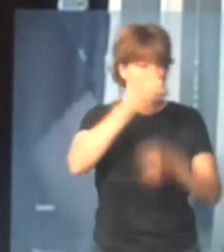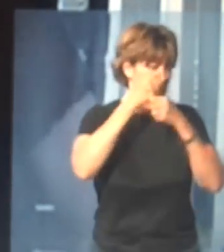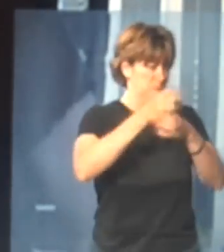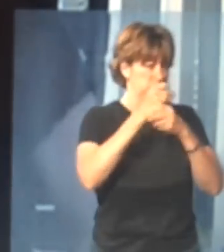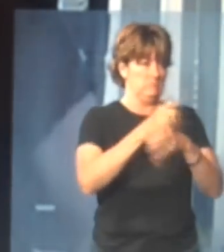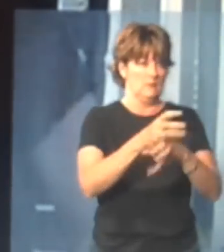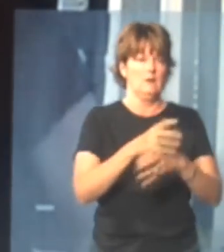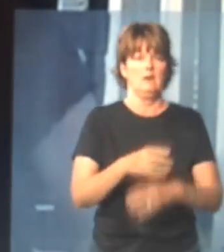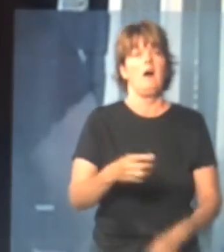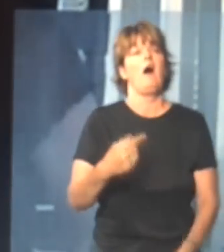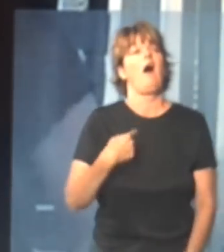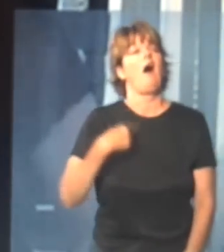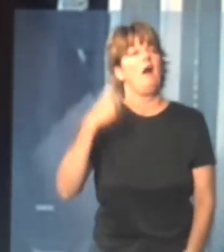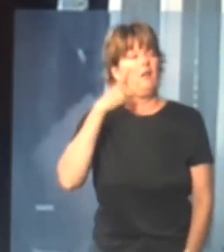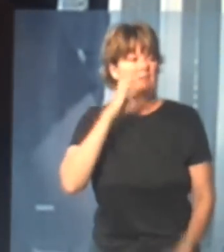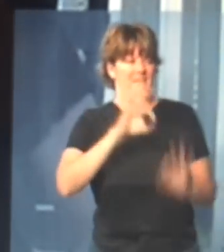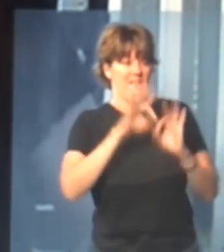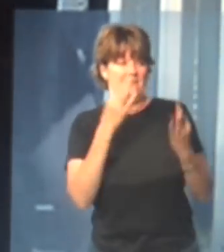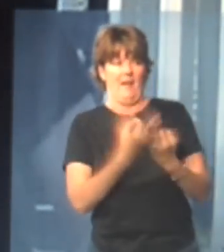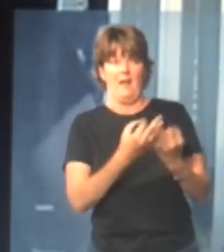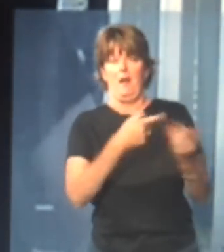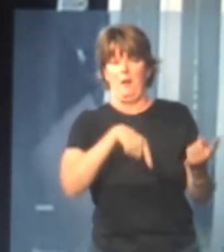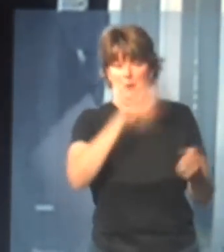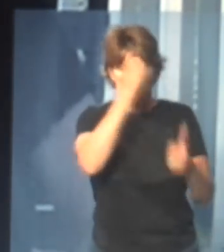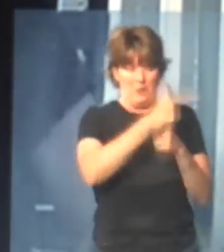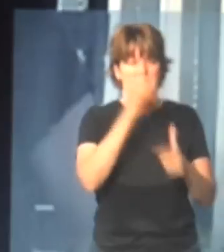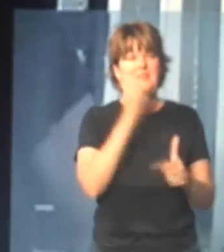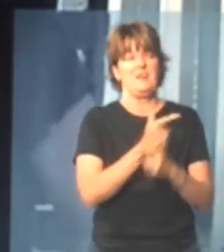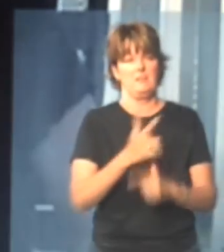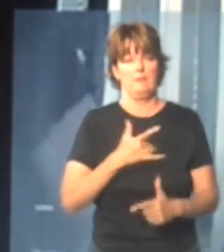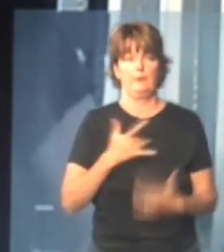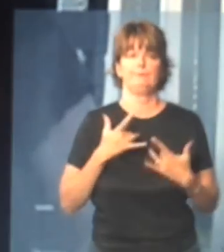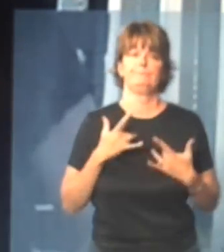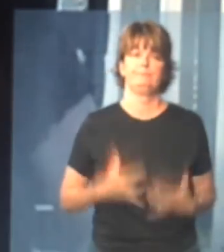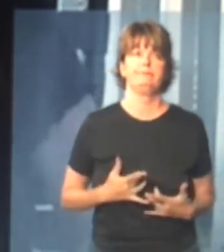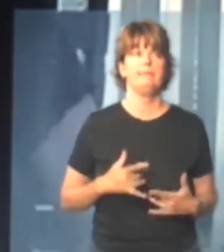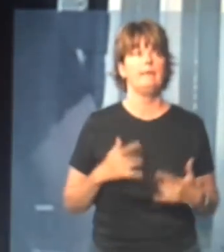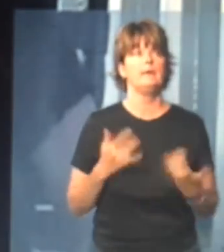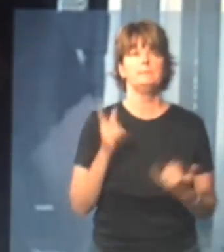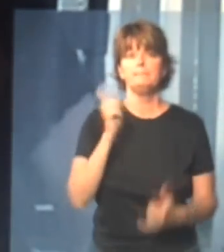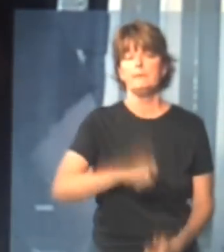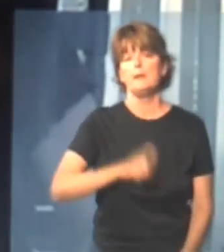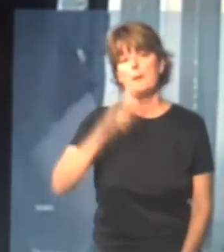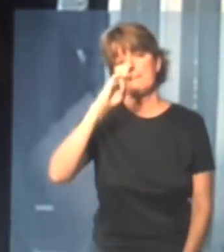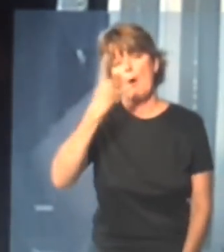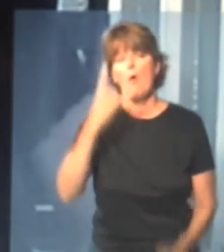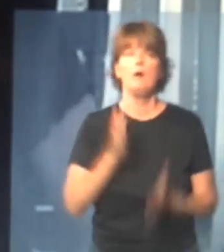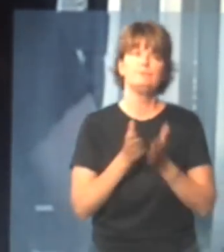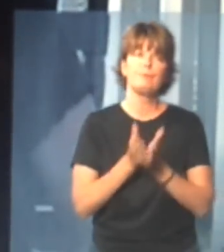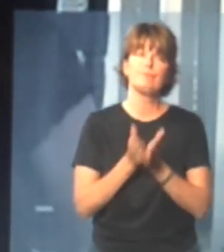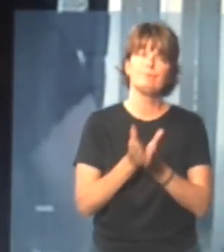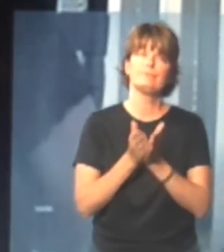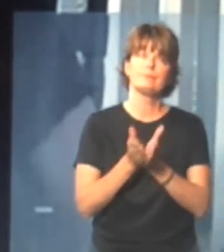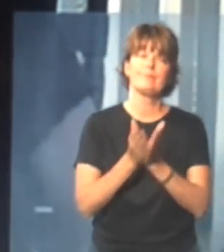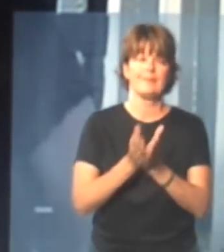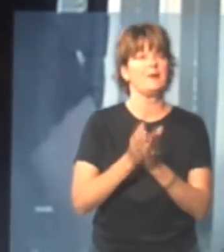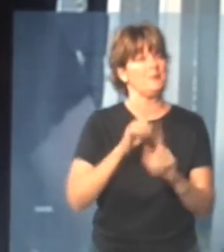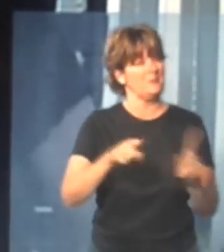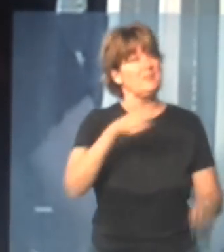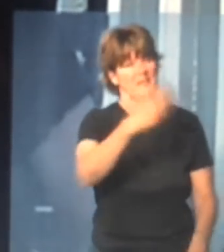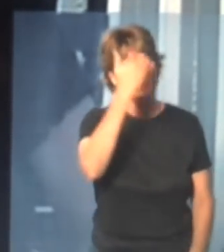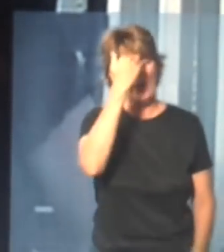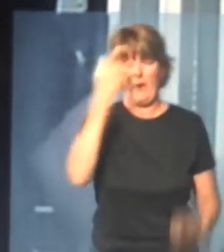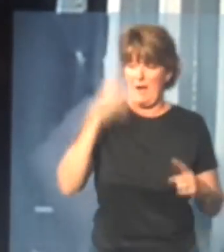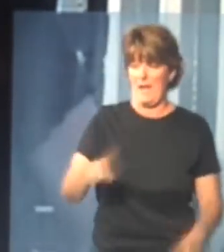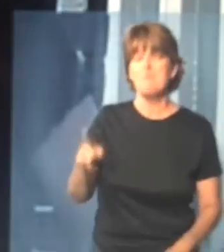that, I would imagine, made it visible for them, because they couldn't play around, horse around, and so, they knew it was serious, and they knew